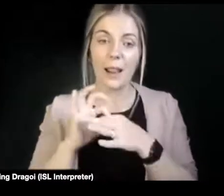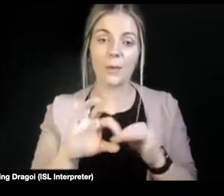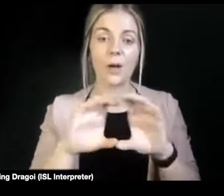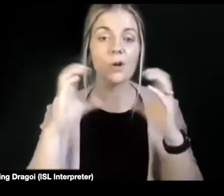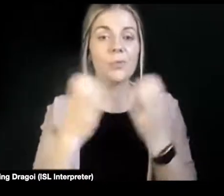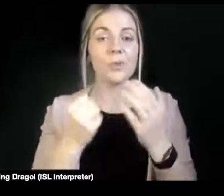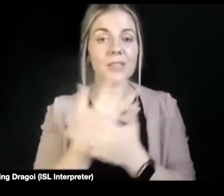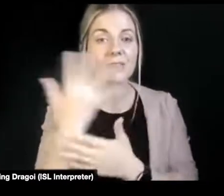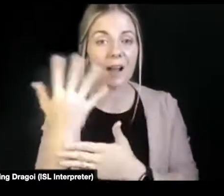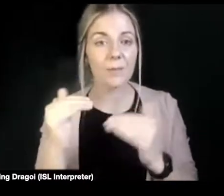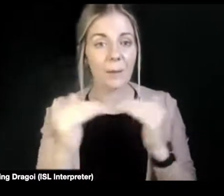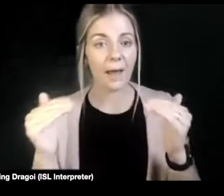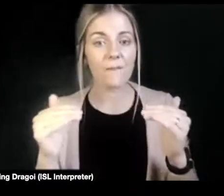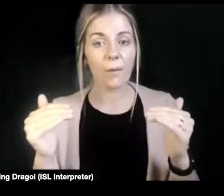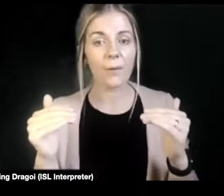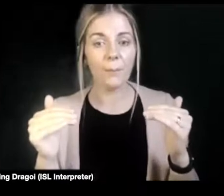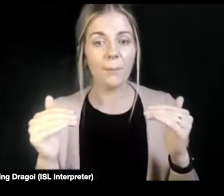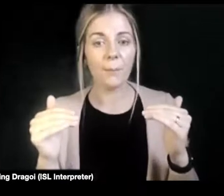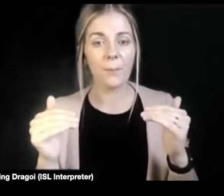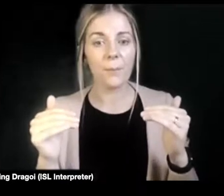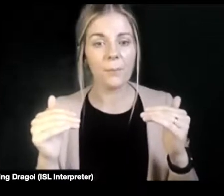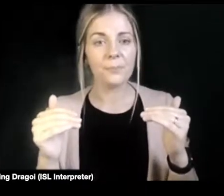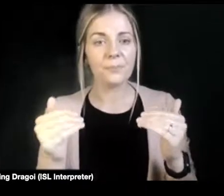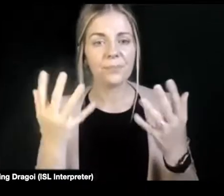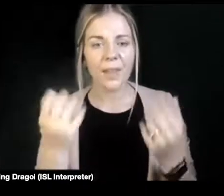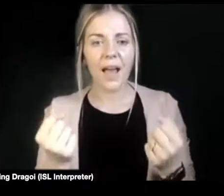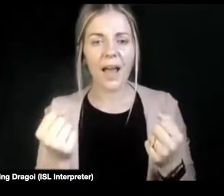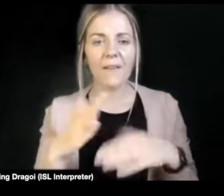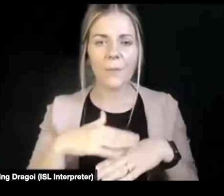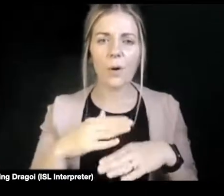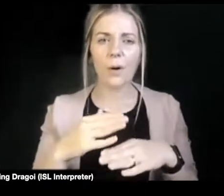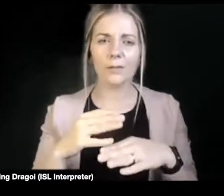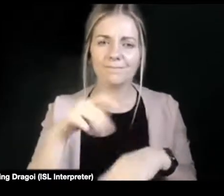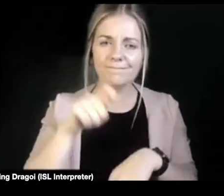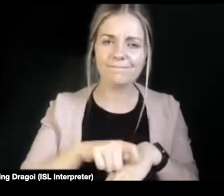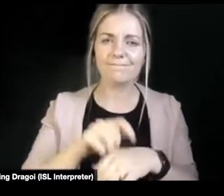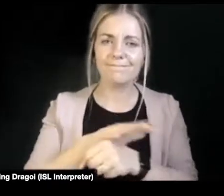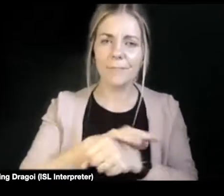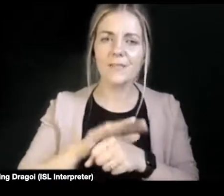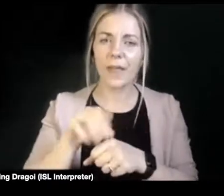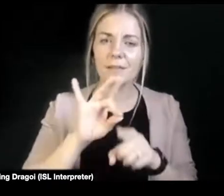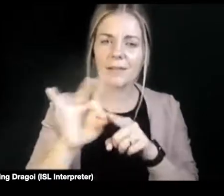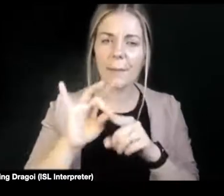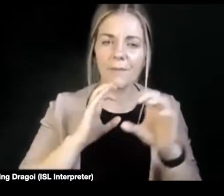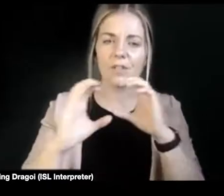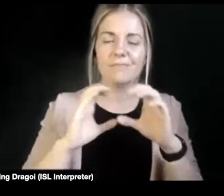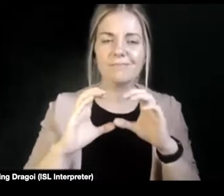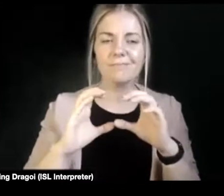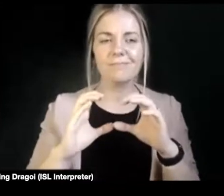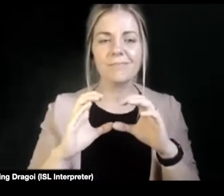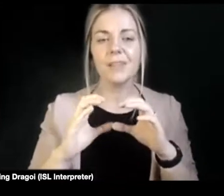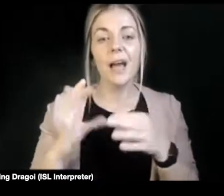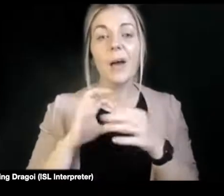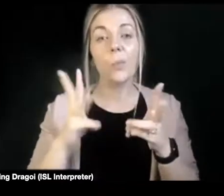more suitable space for those discussions and with disabled people's organisations.